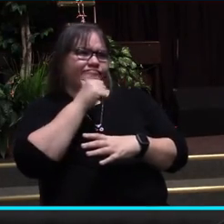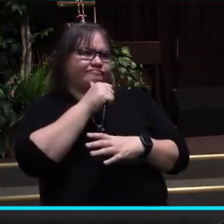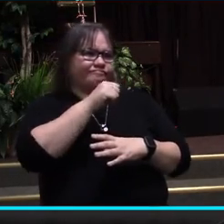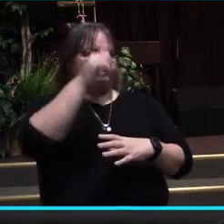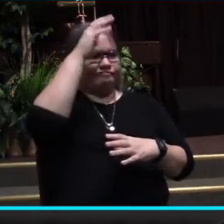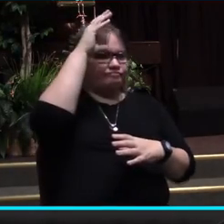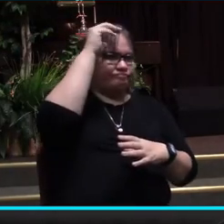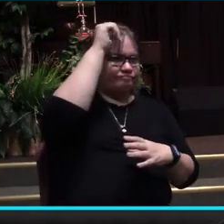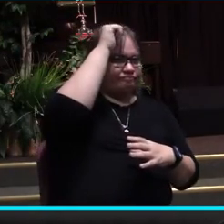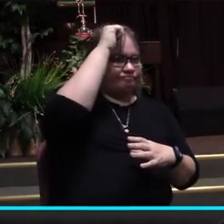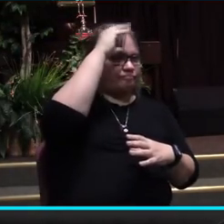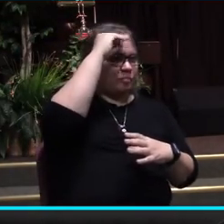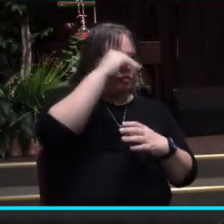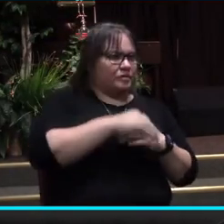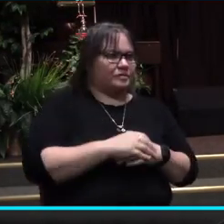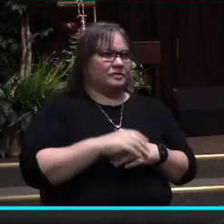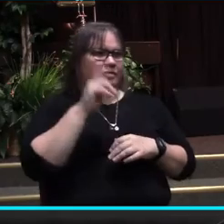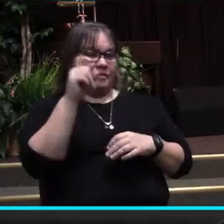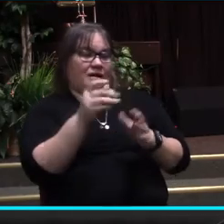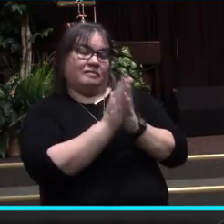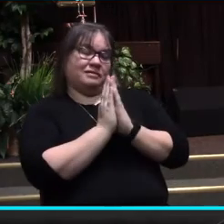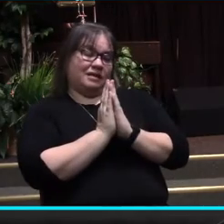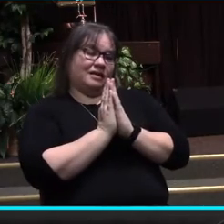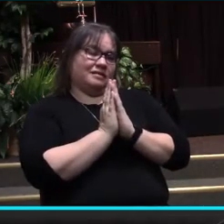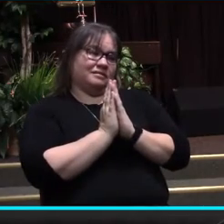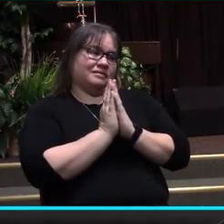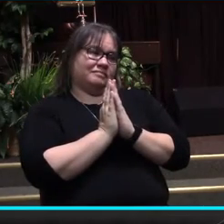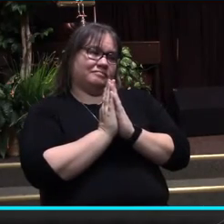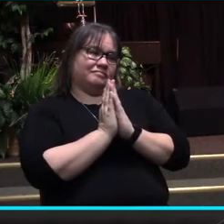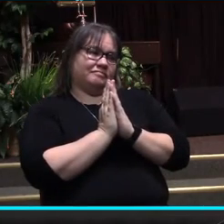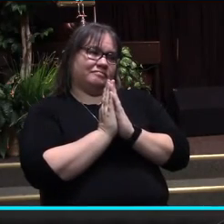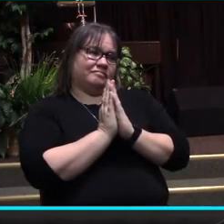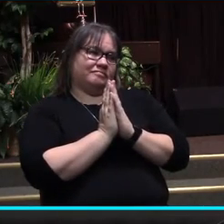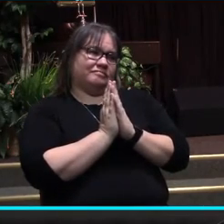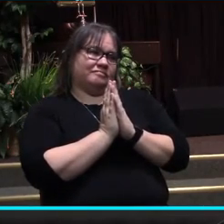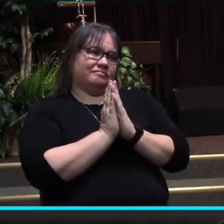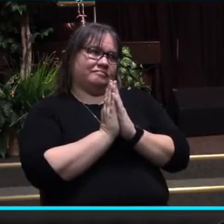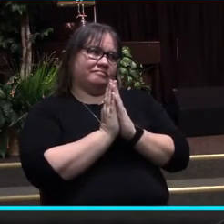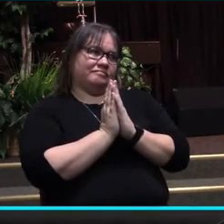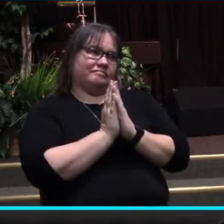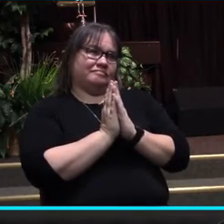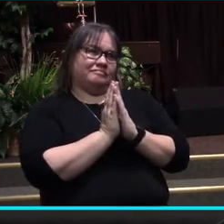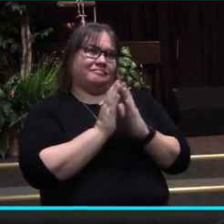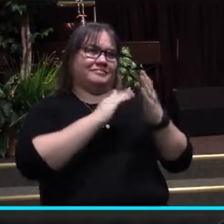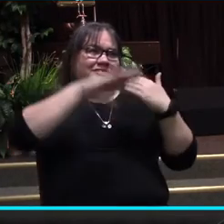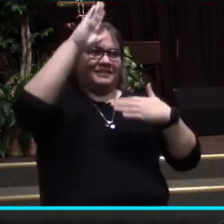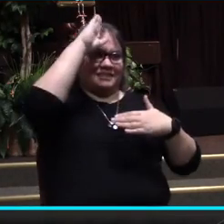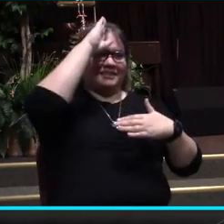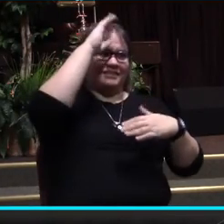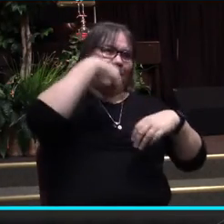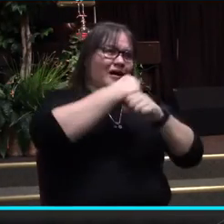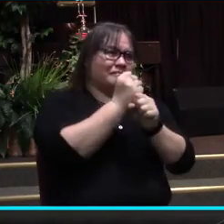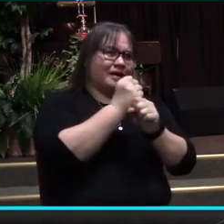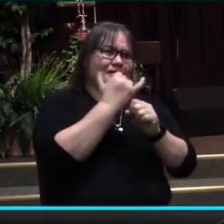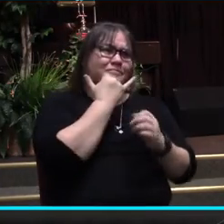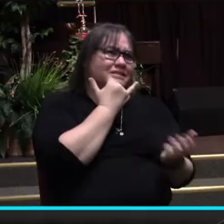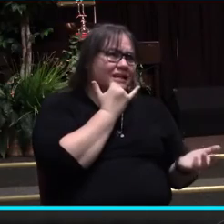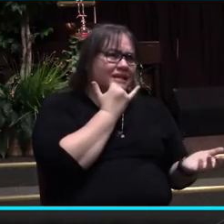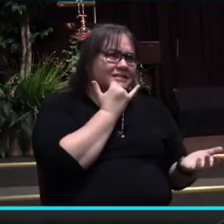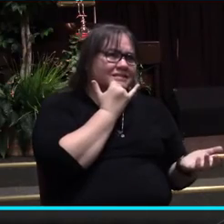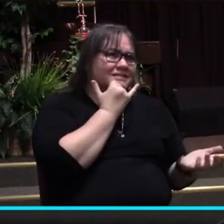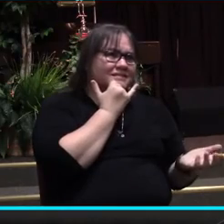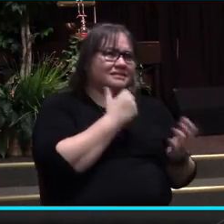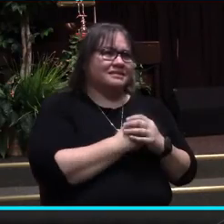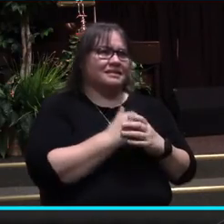We have to ask the question, does God make mistakes? If